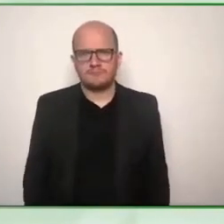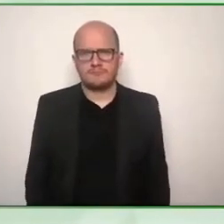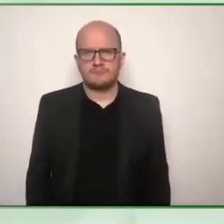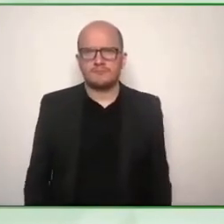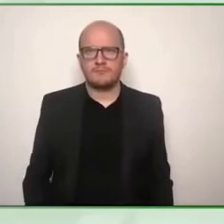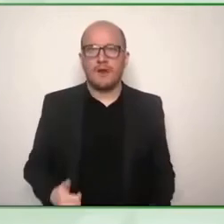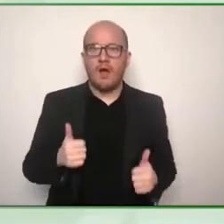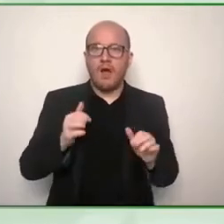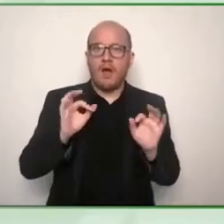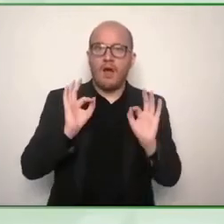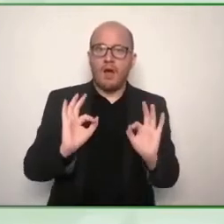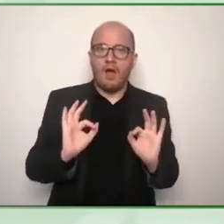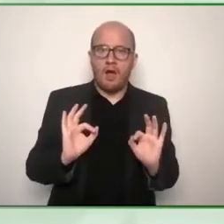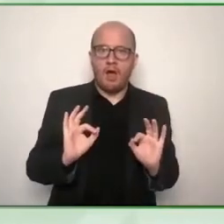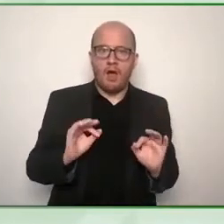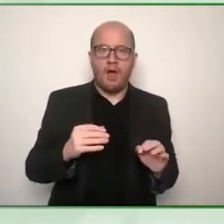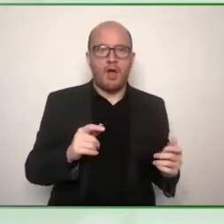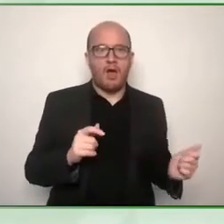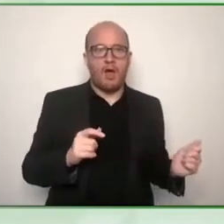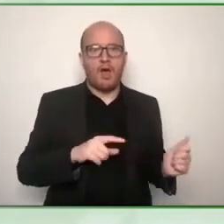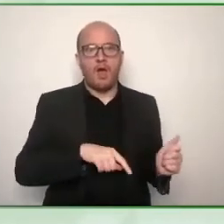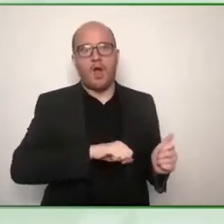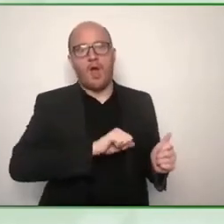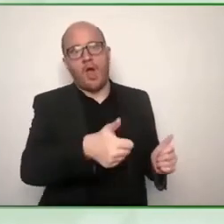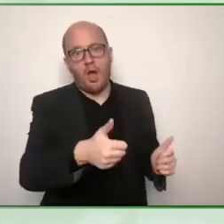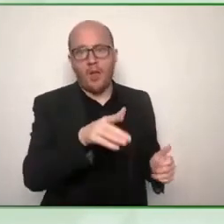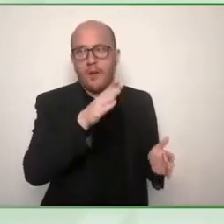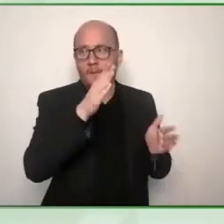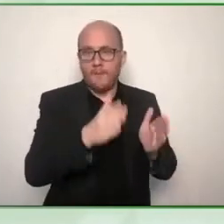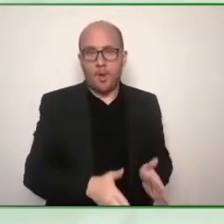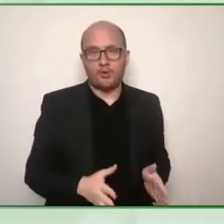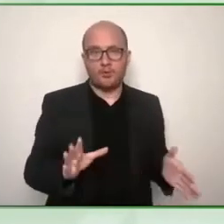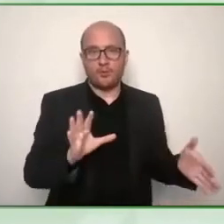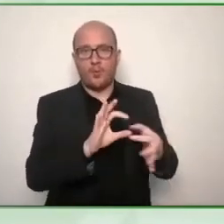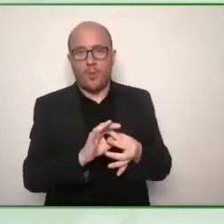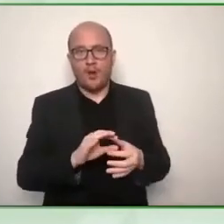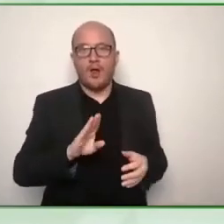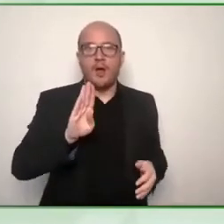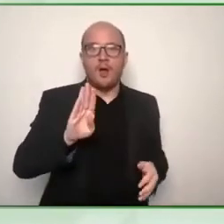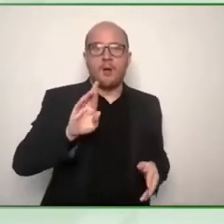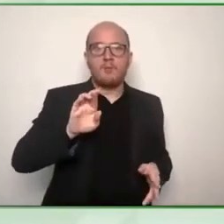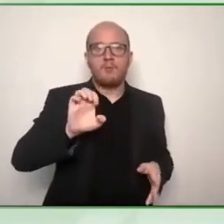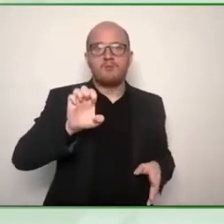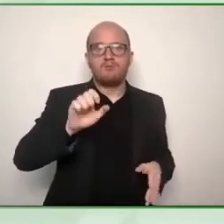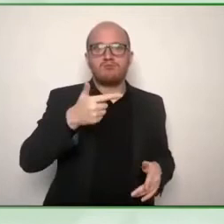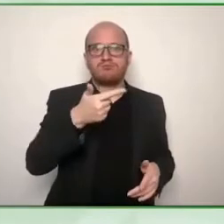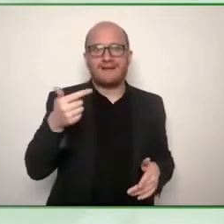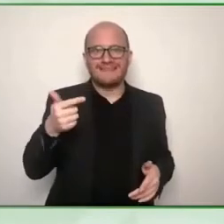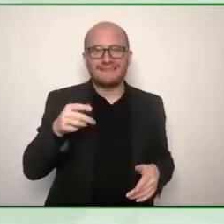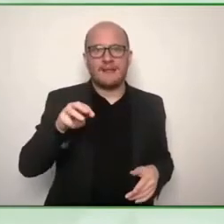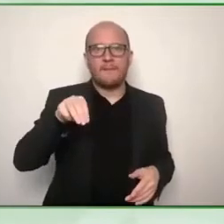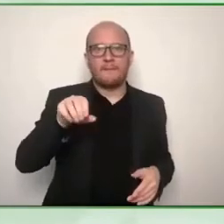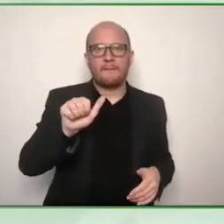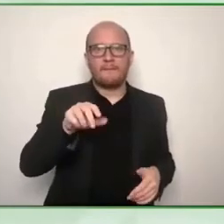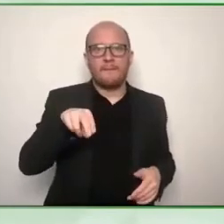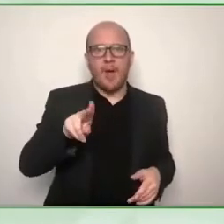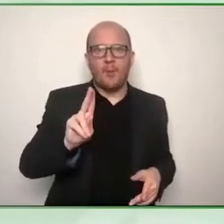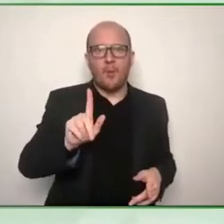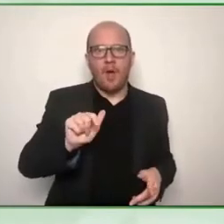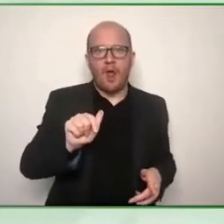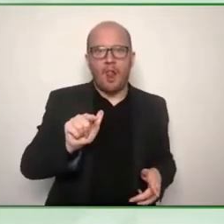brett manual and brett thank you for being with us and i think also relaying the stories and the lessons learned